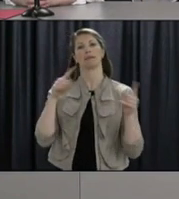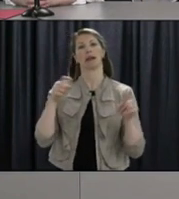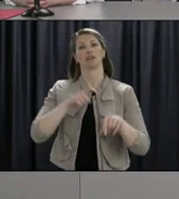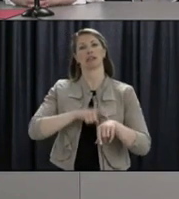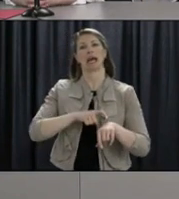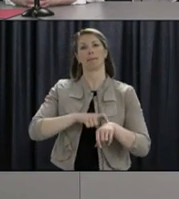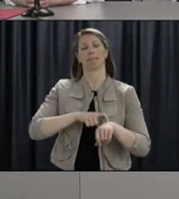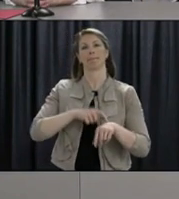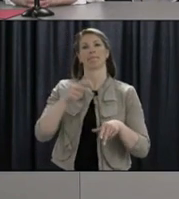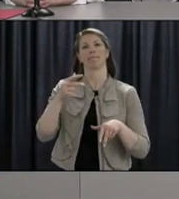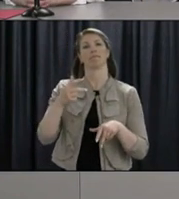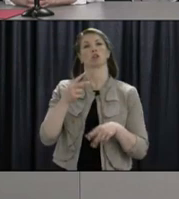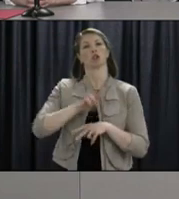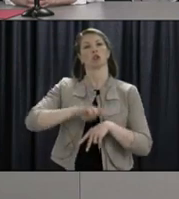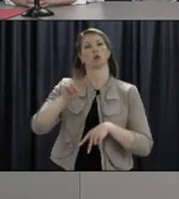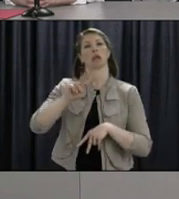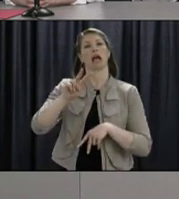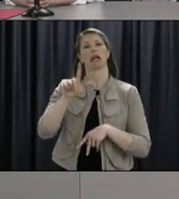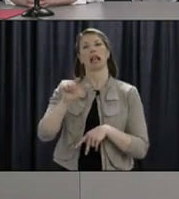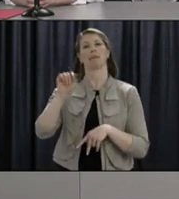.m., 1.30 in most of Labrador. Have a great weekend, everyone.